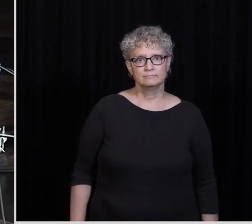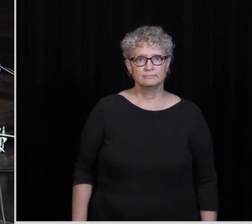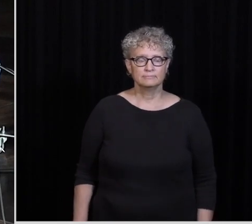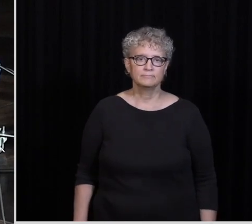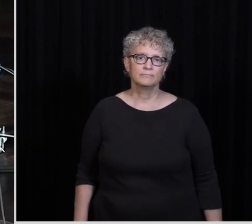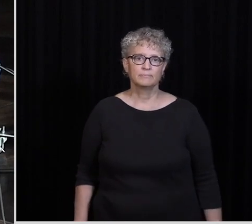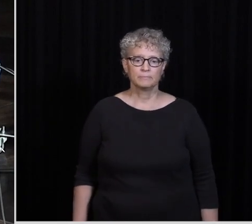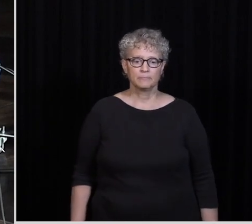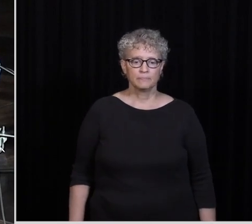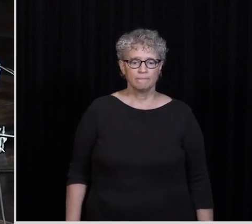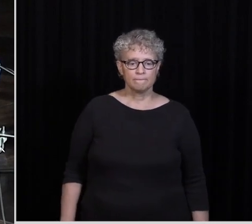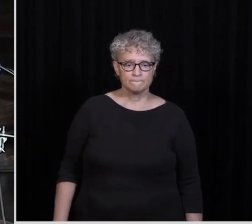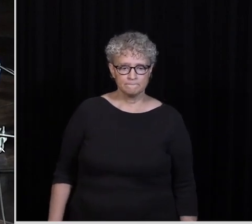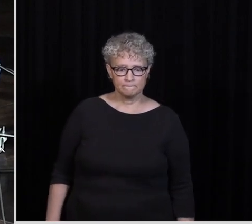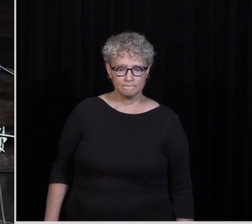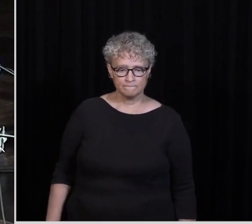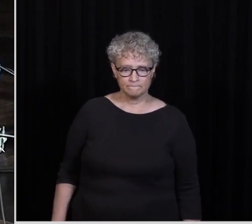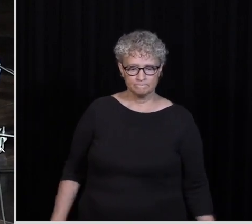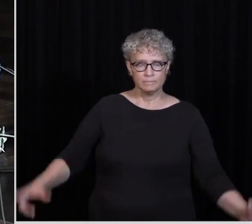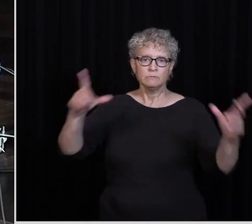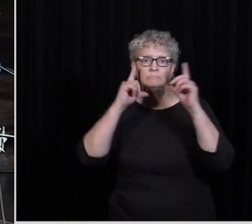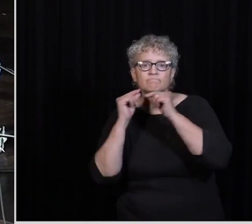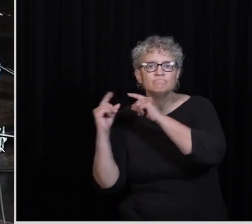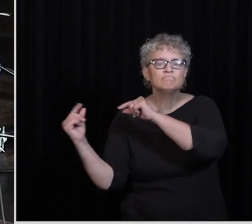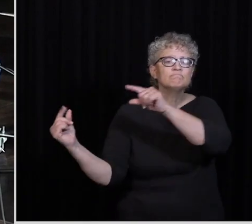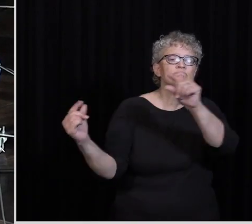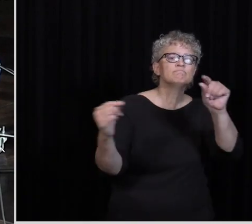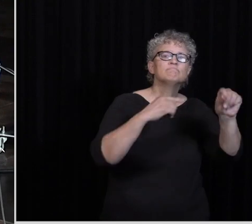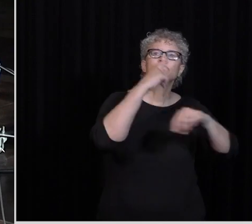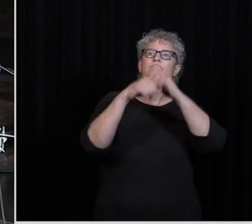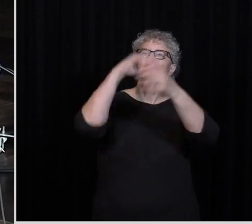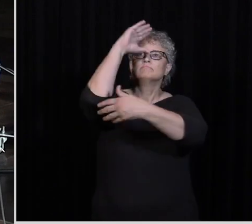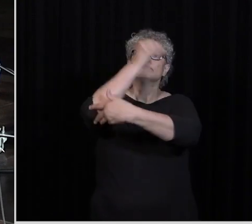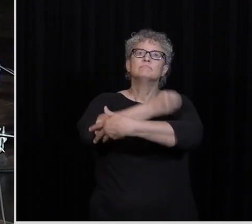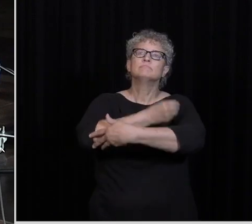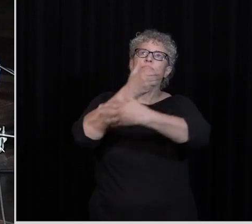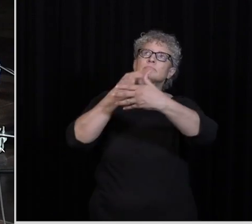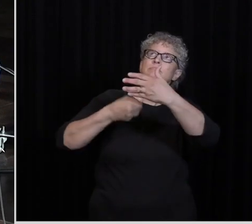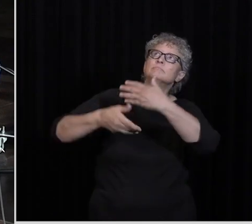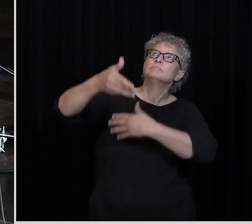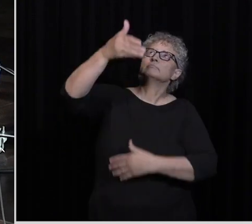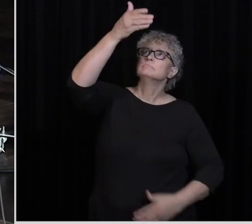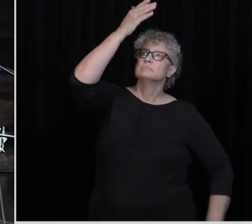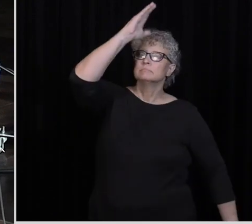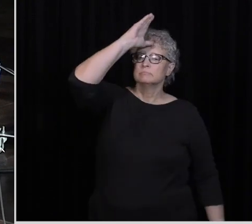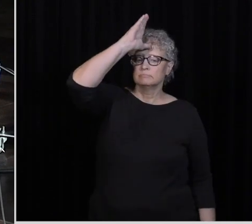Rumors of the Son of Man Rumors of the Son of Man